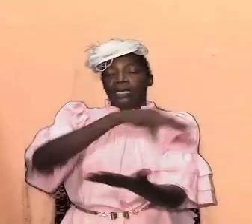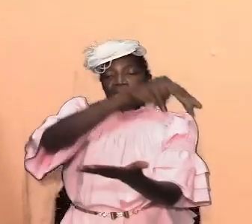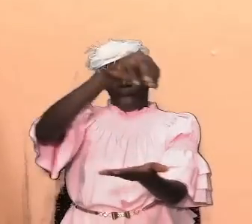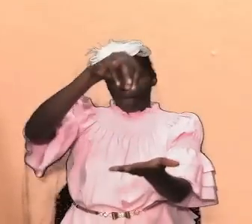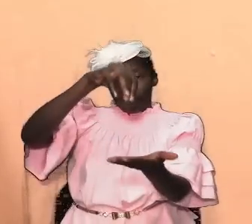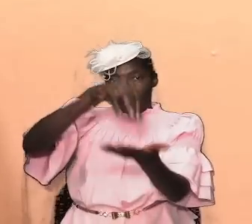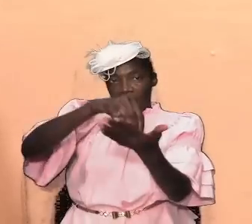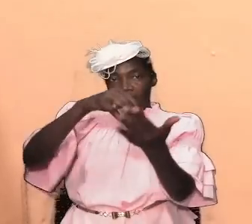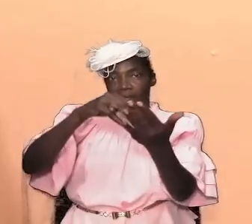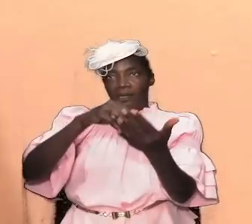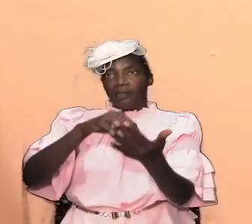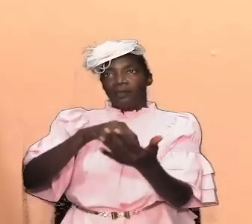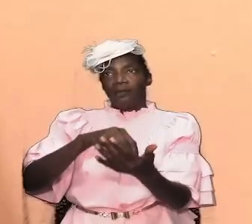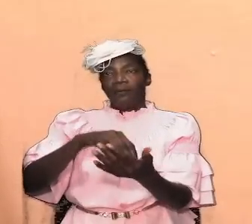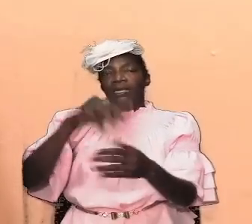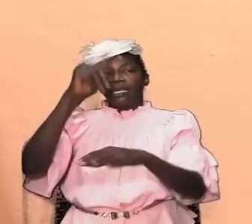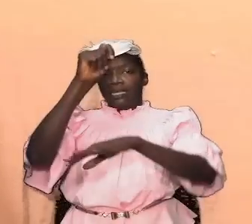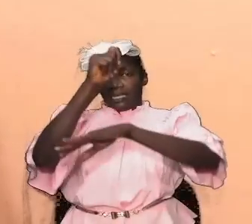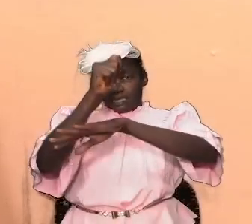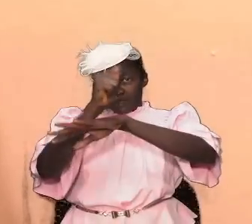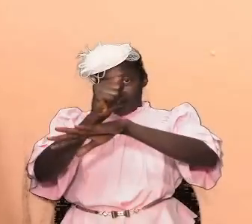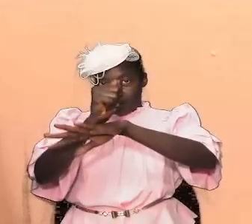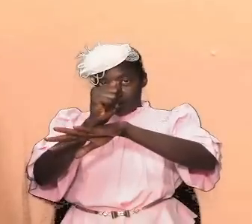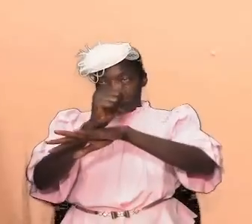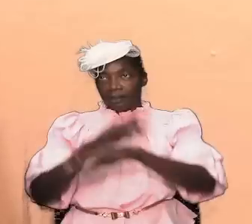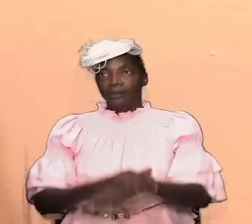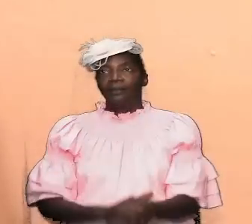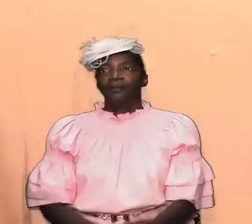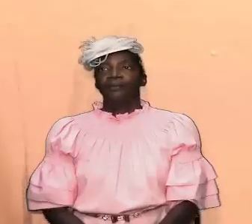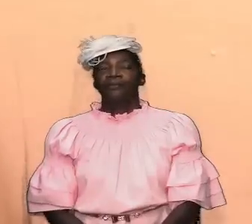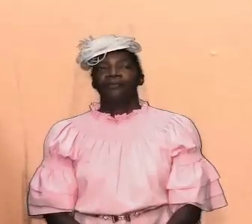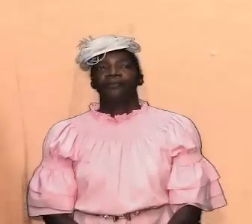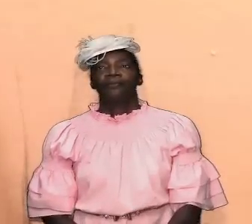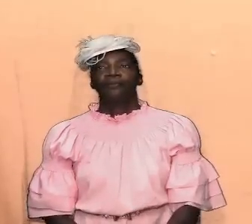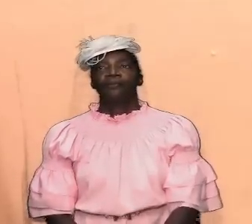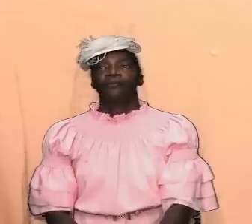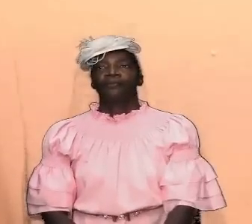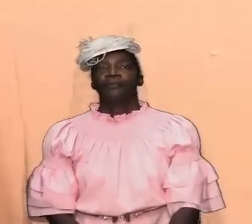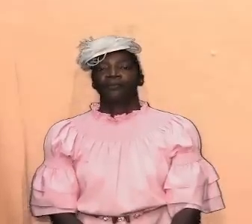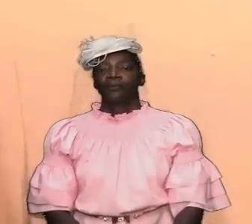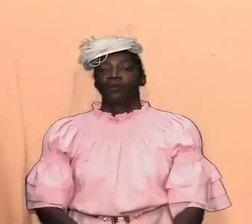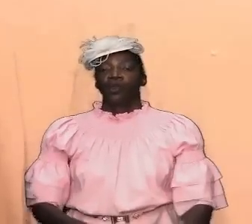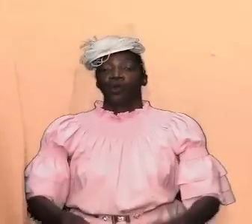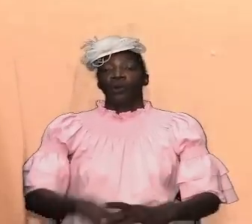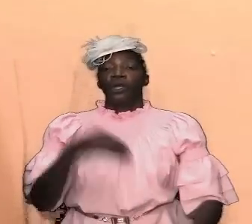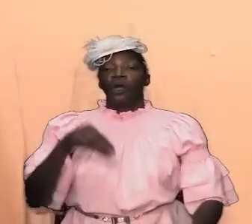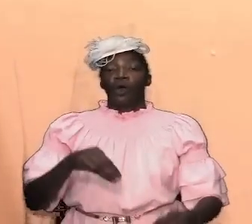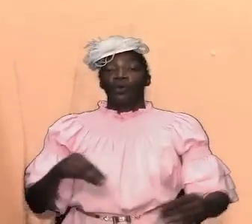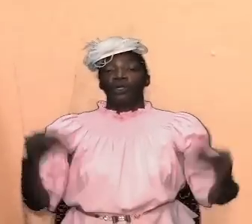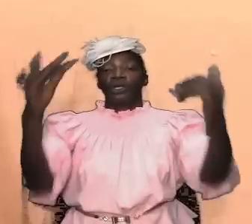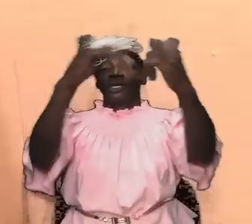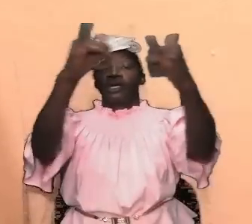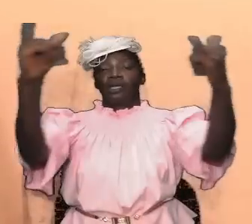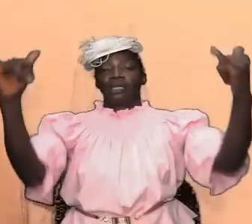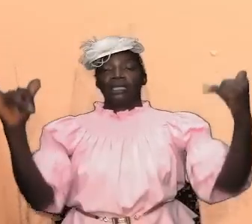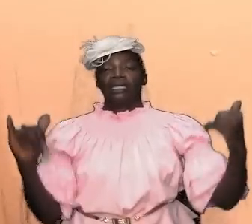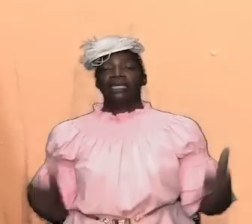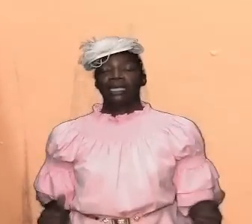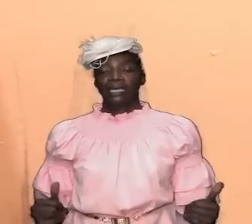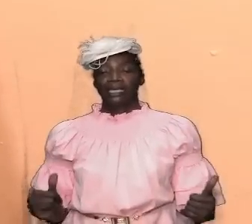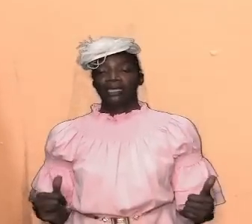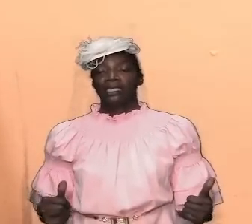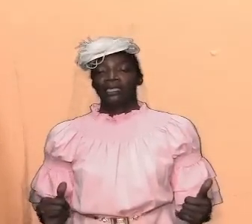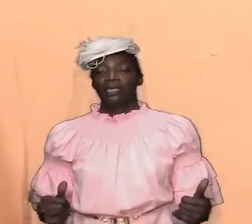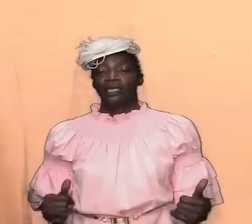called the tabernacle with the outer court everything so that a set of